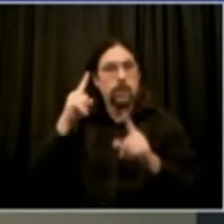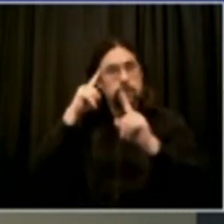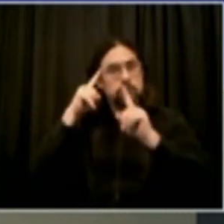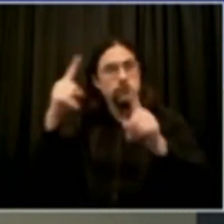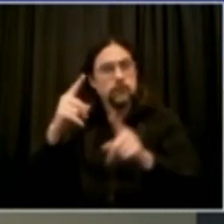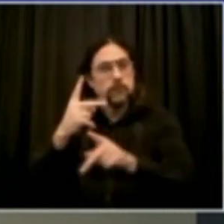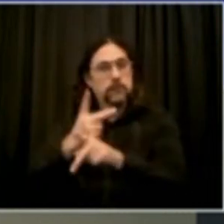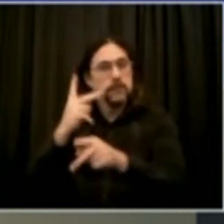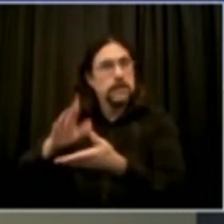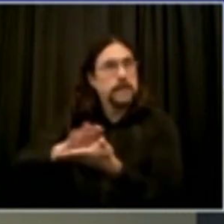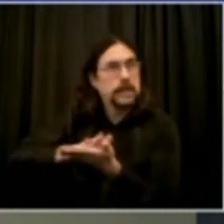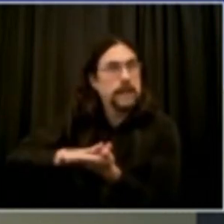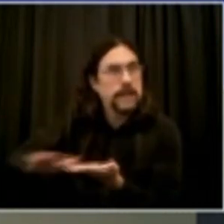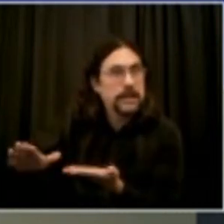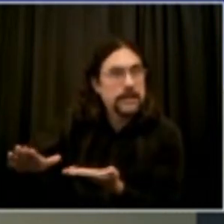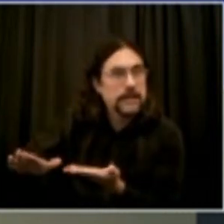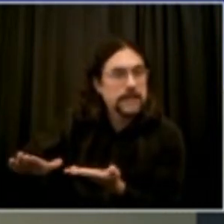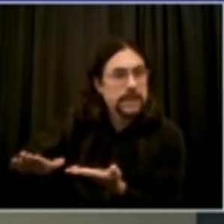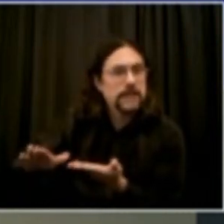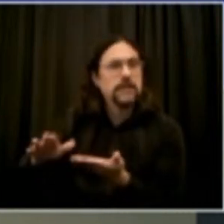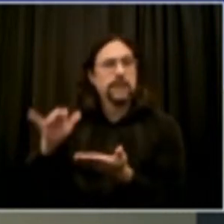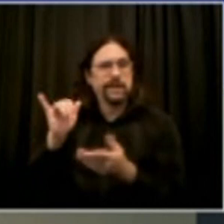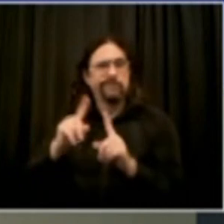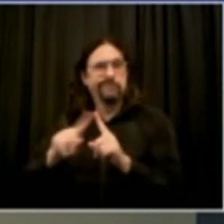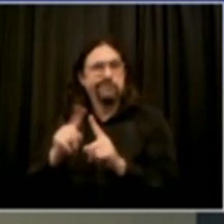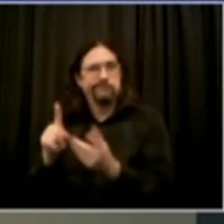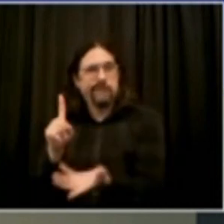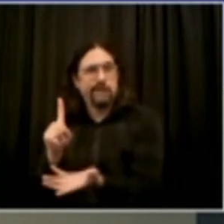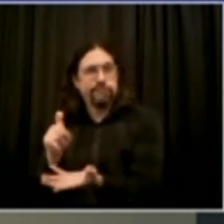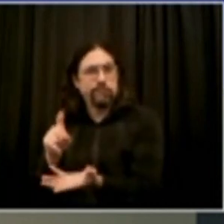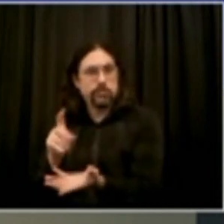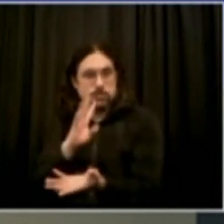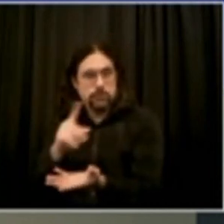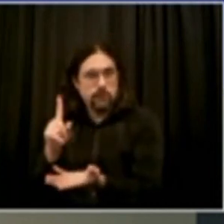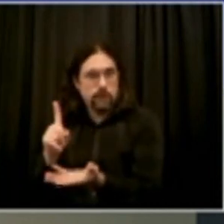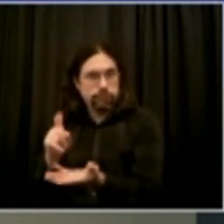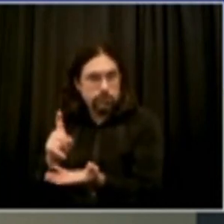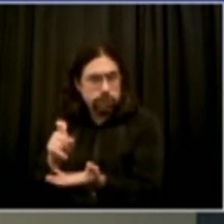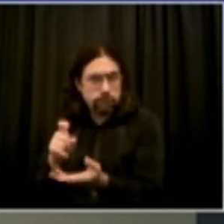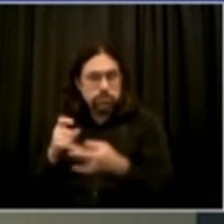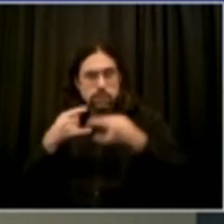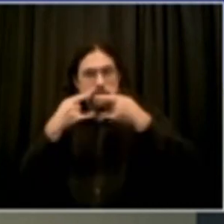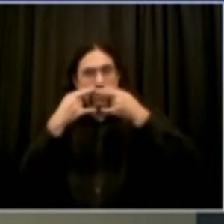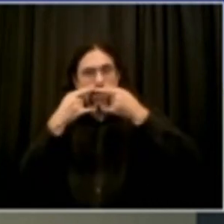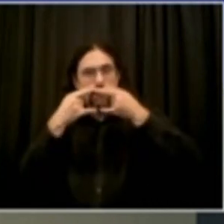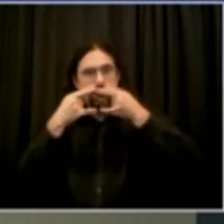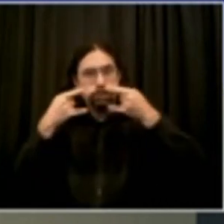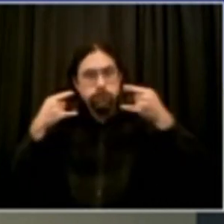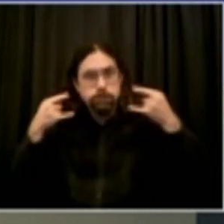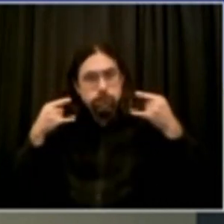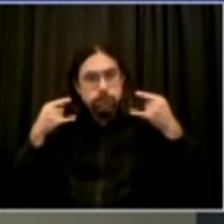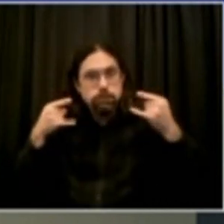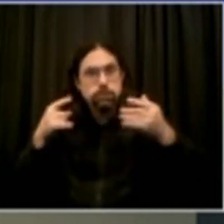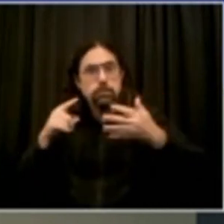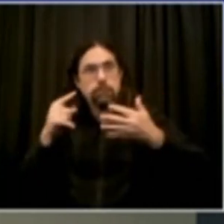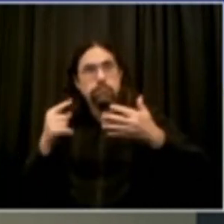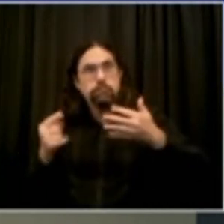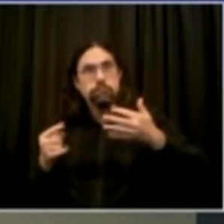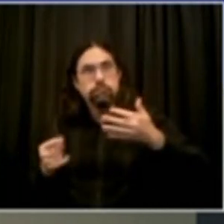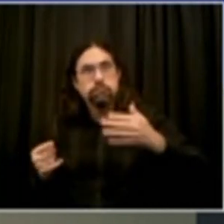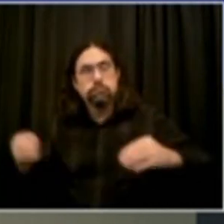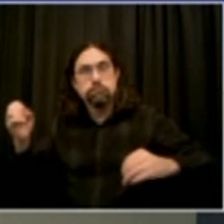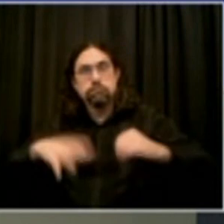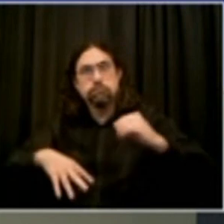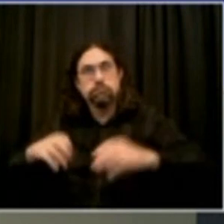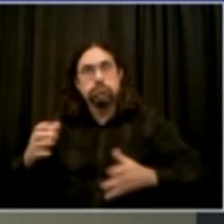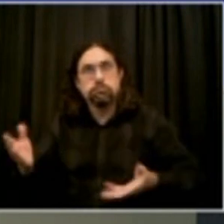included hand sanitizer for you. Nothing takes the place of washing your hands as frequently as possible, but I just want to take a moment to remark